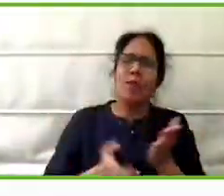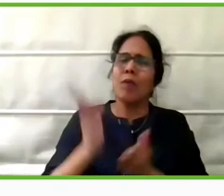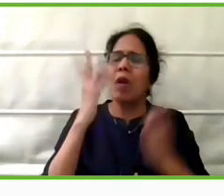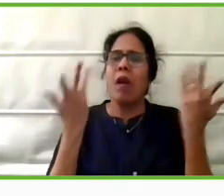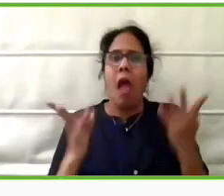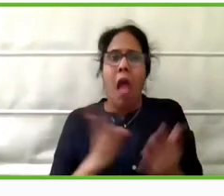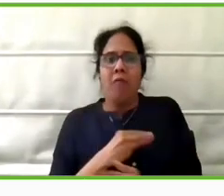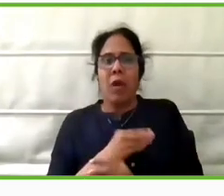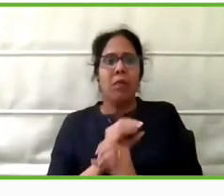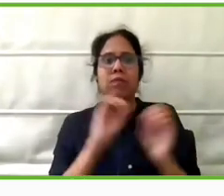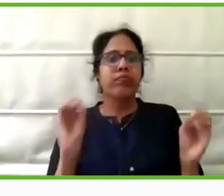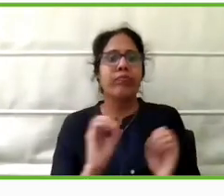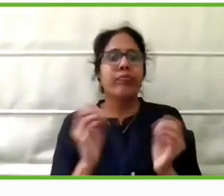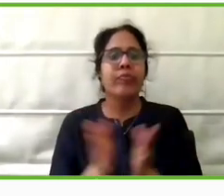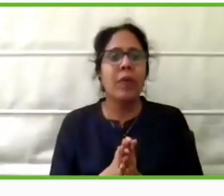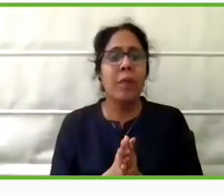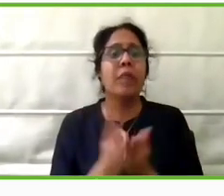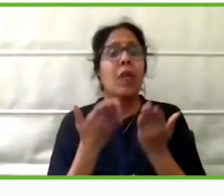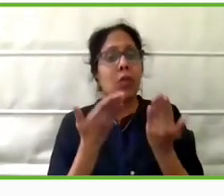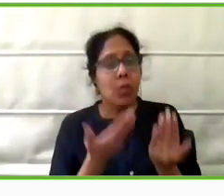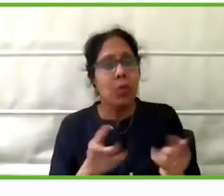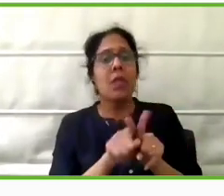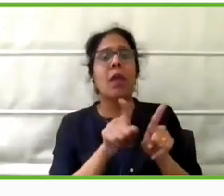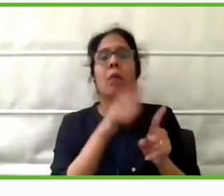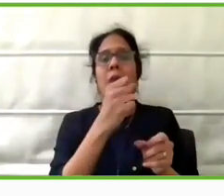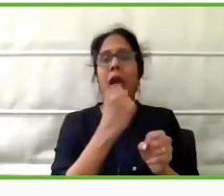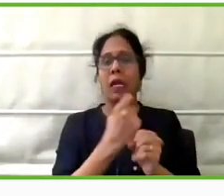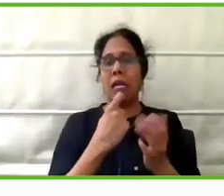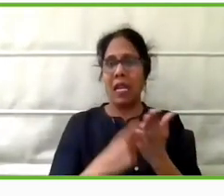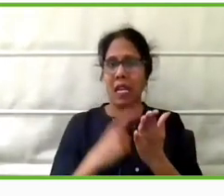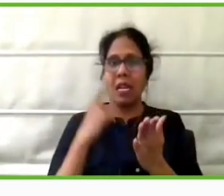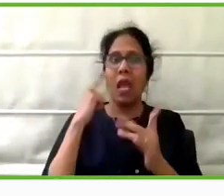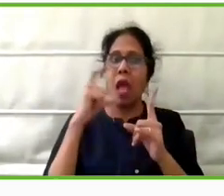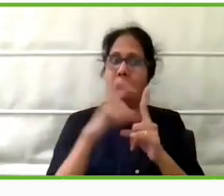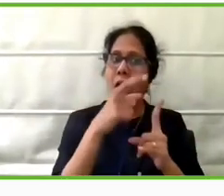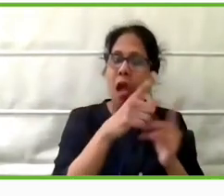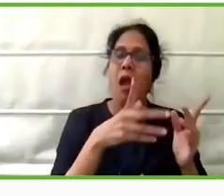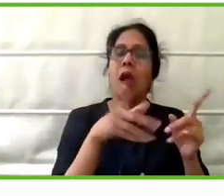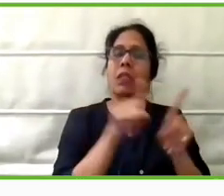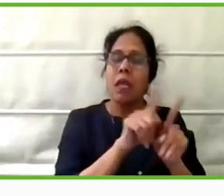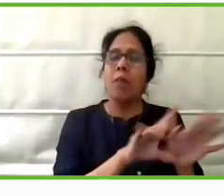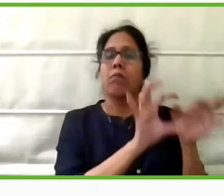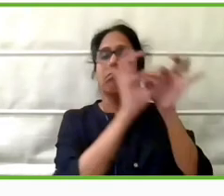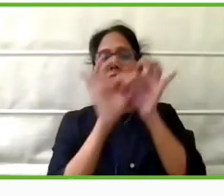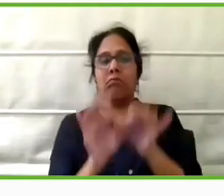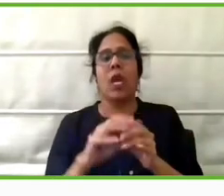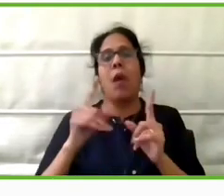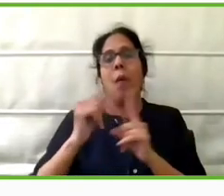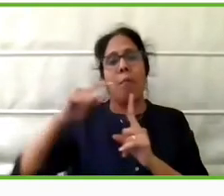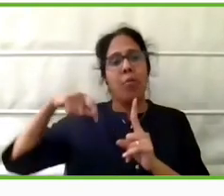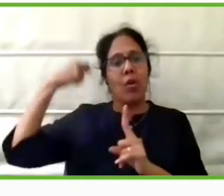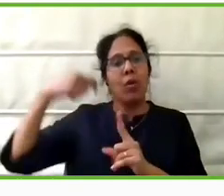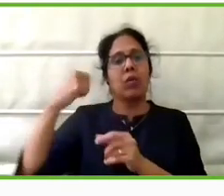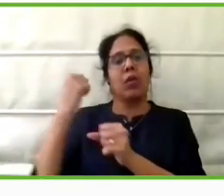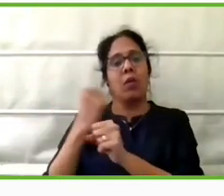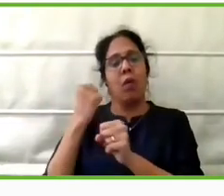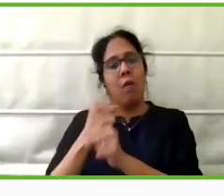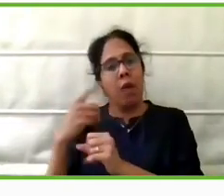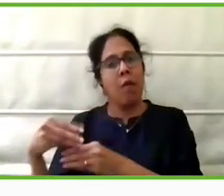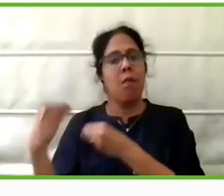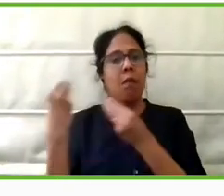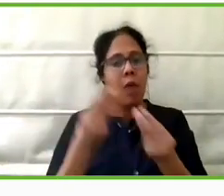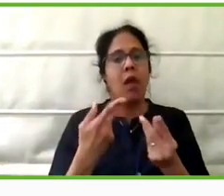also developed using the grid model. For this project, we had funding from the government, from the Imprint India program.